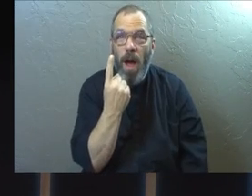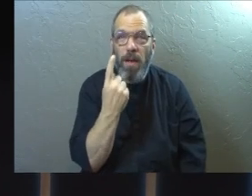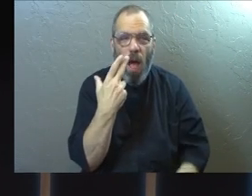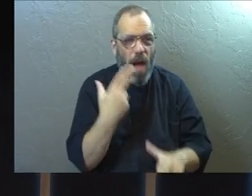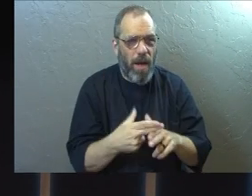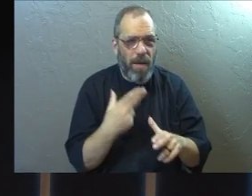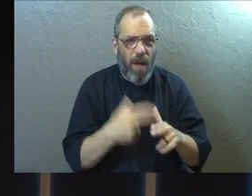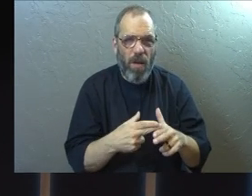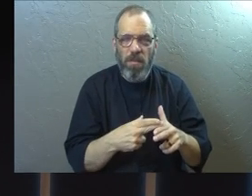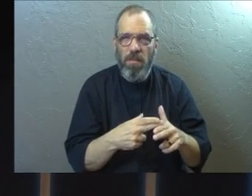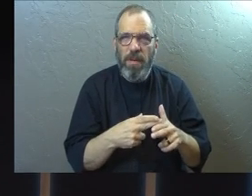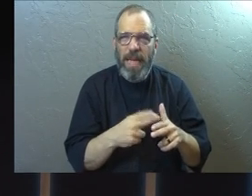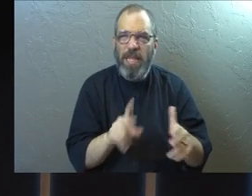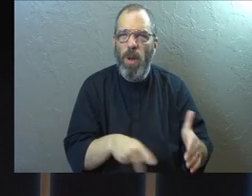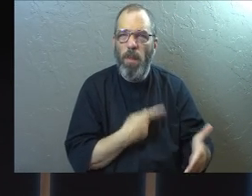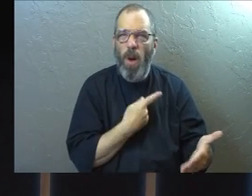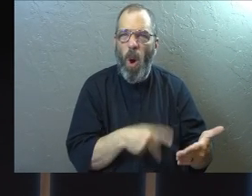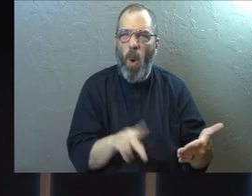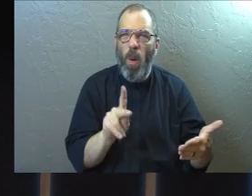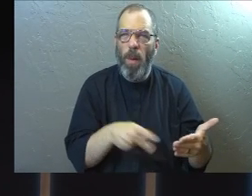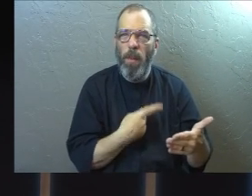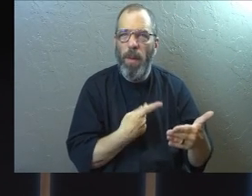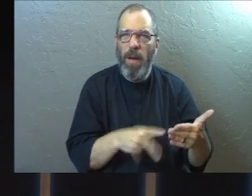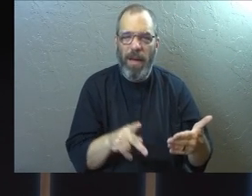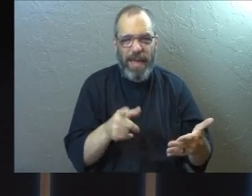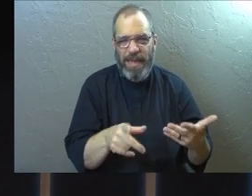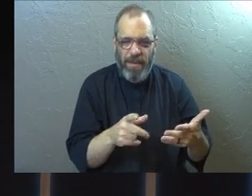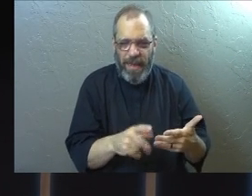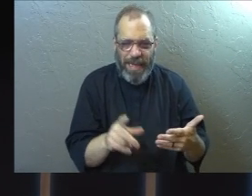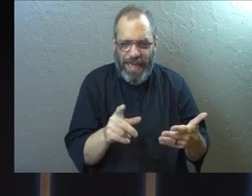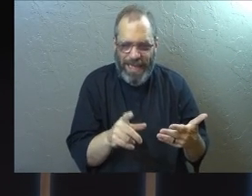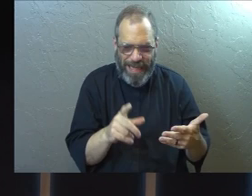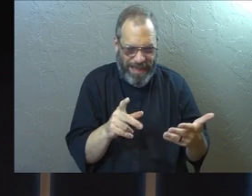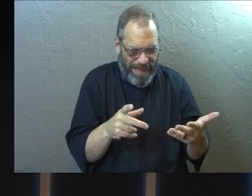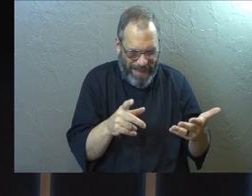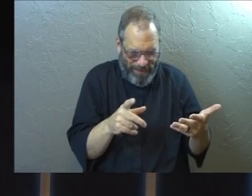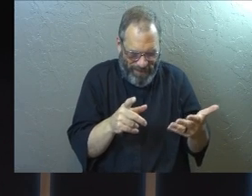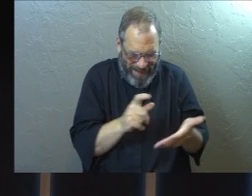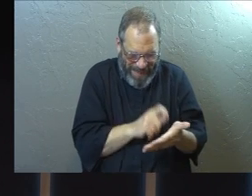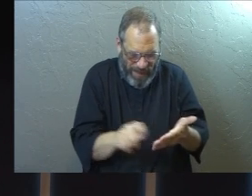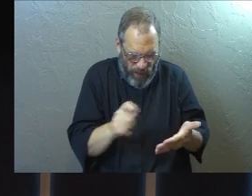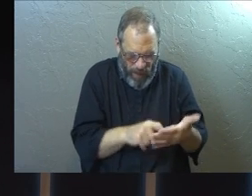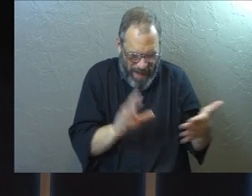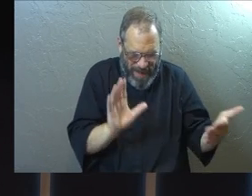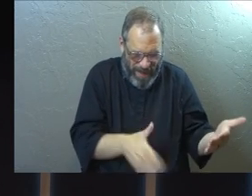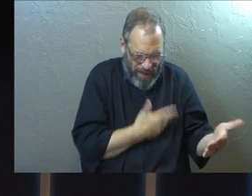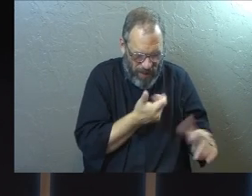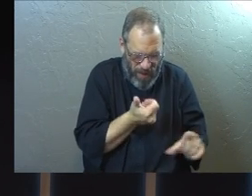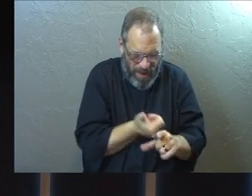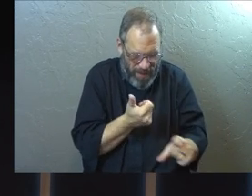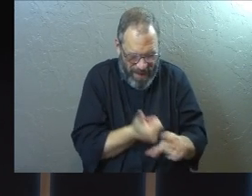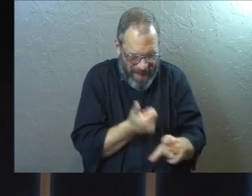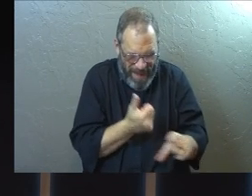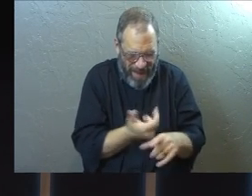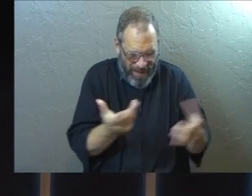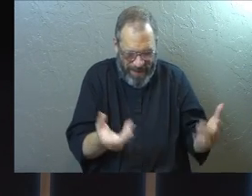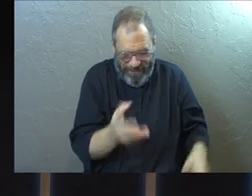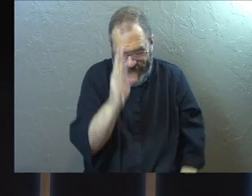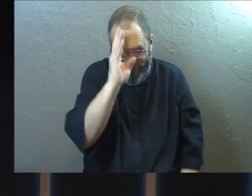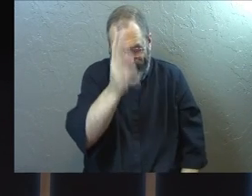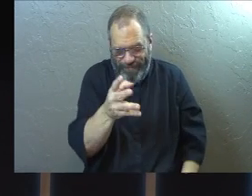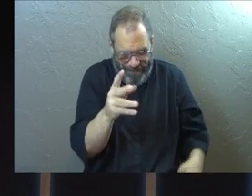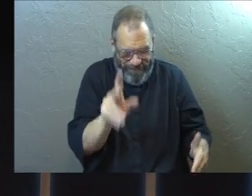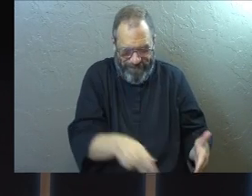Some scholars think it's a poem. Some scholars think he's writing a song himself creatively. He's